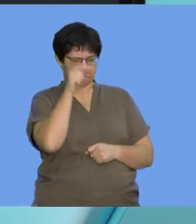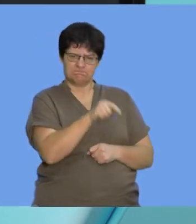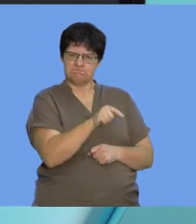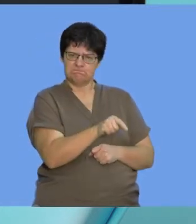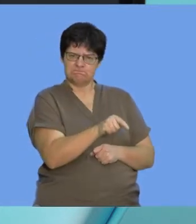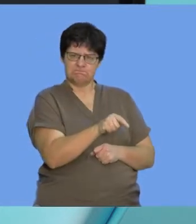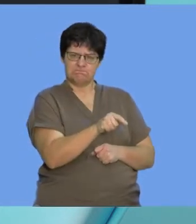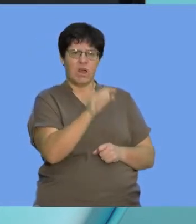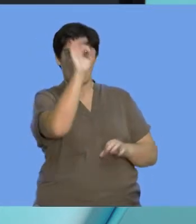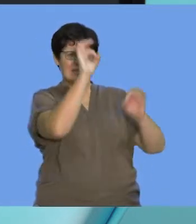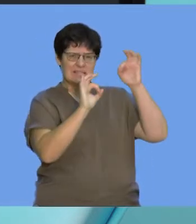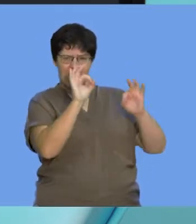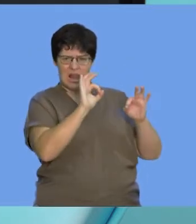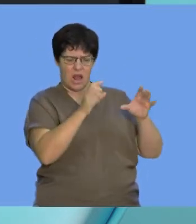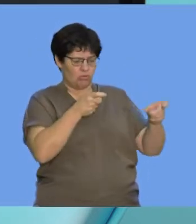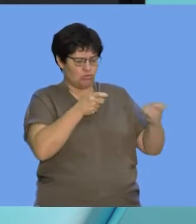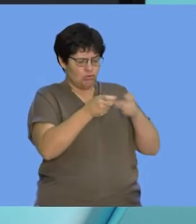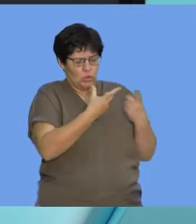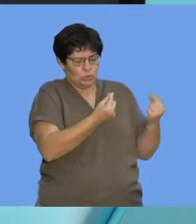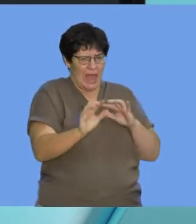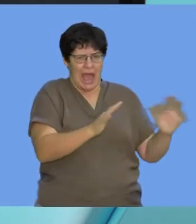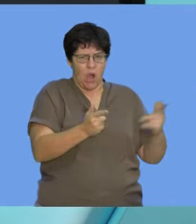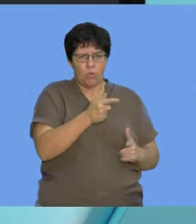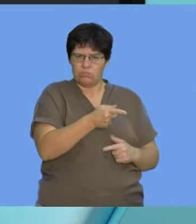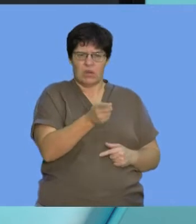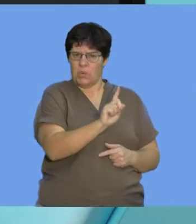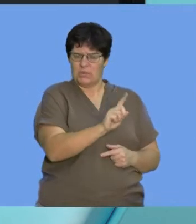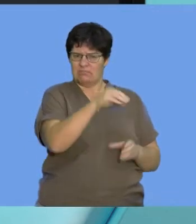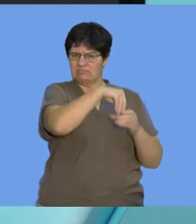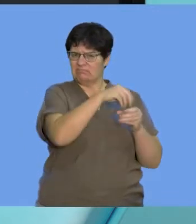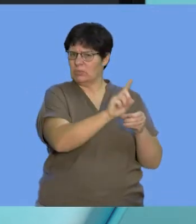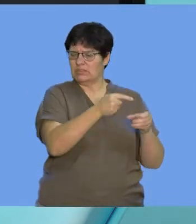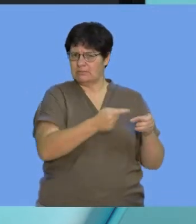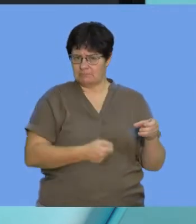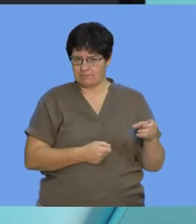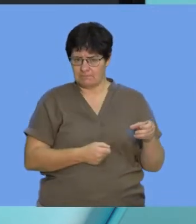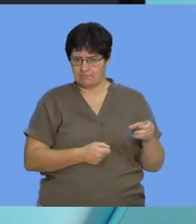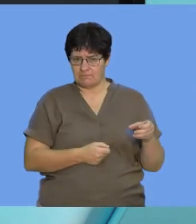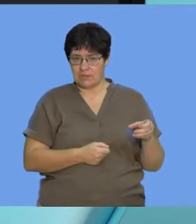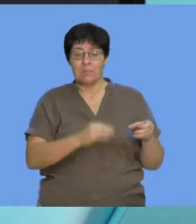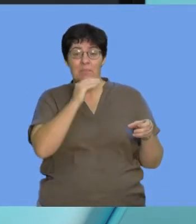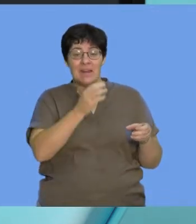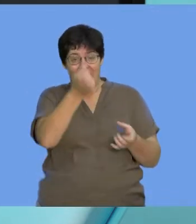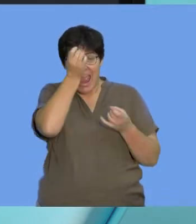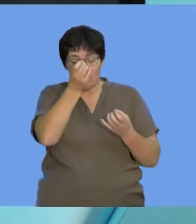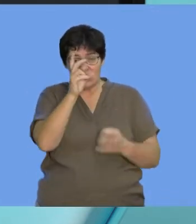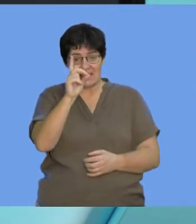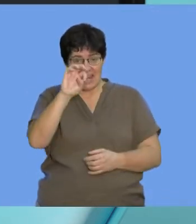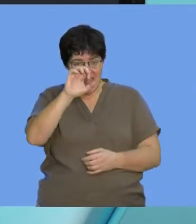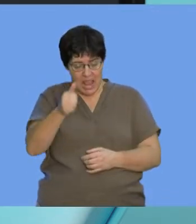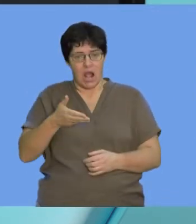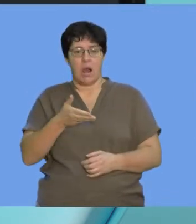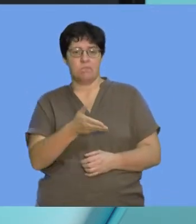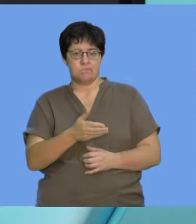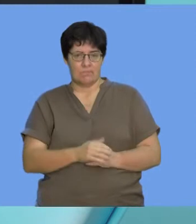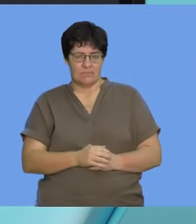be able to control what it does. And that is basically the information that's found in DNA. And so, we say generally that